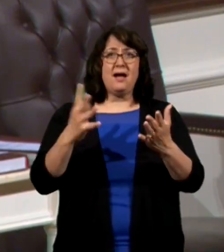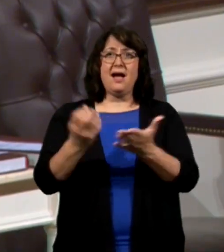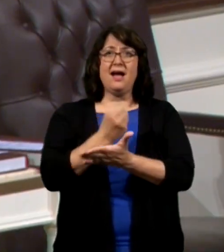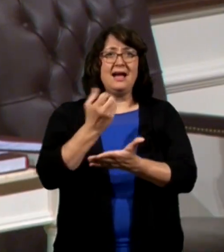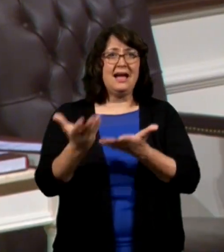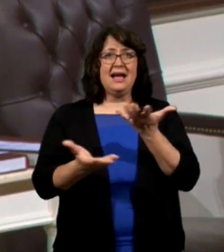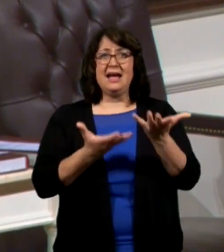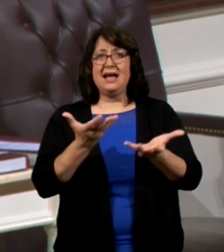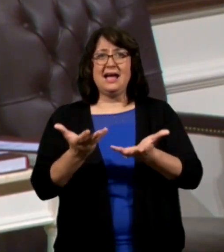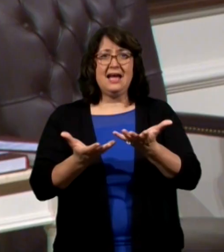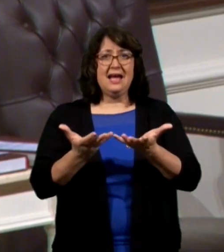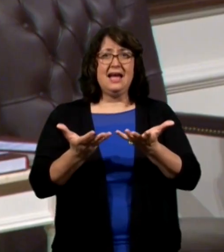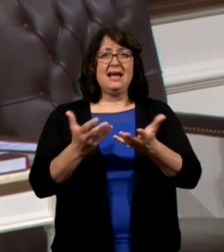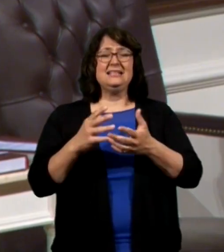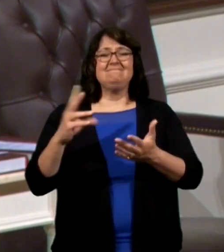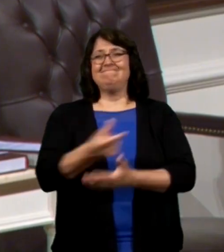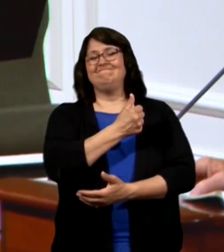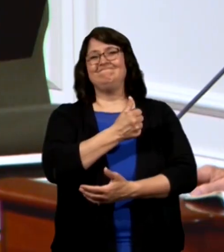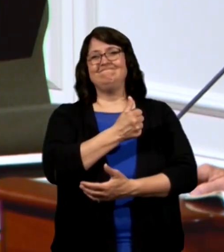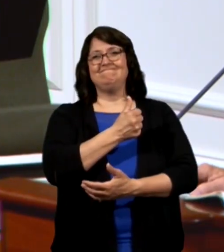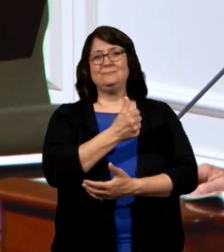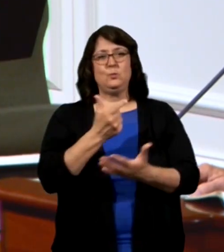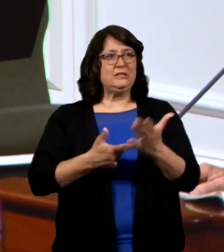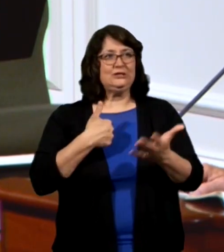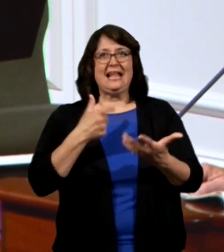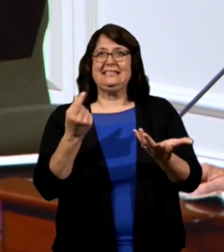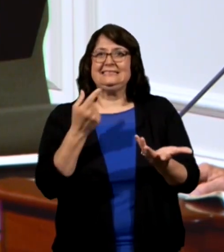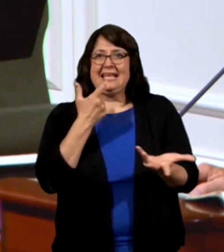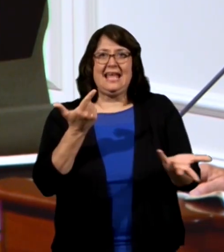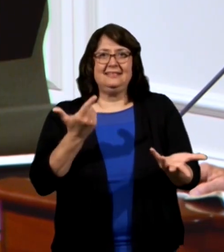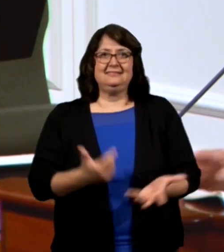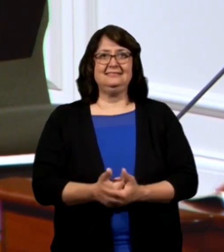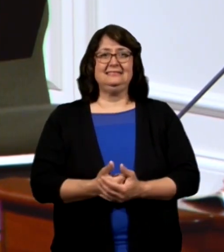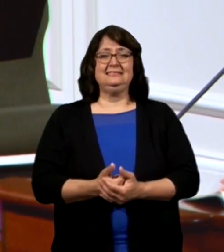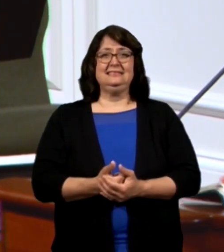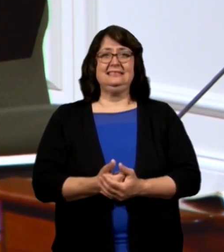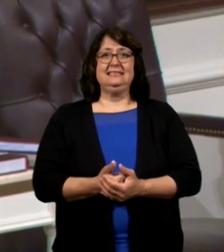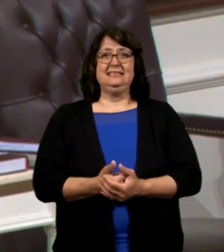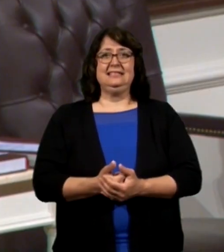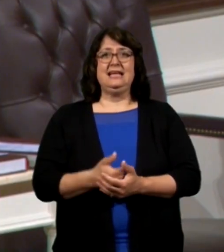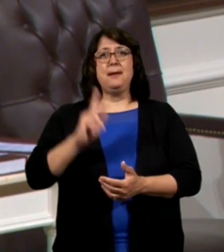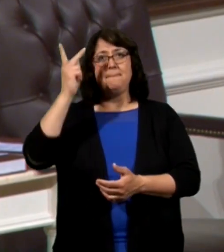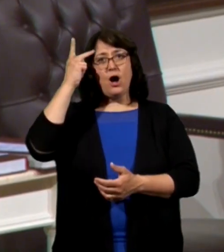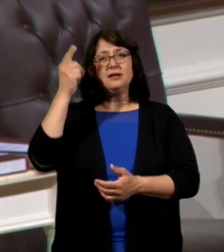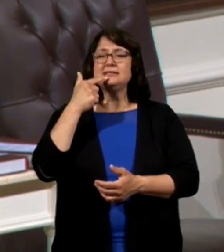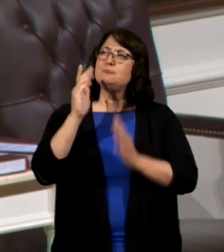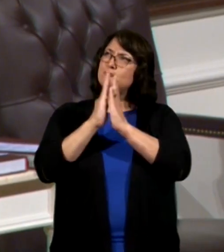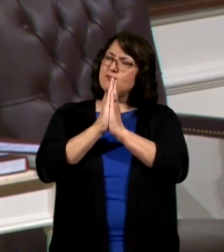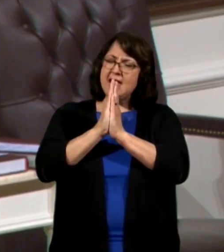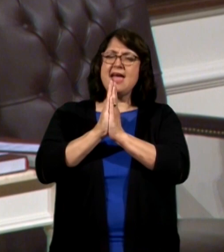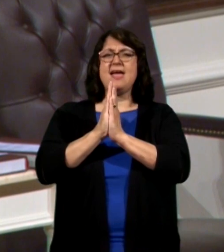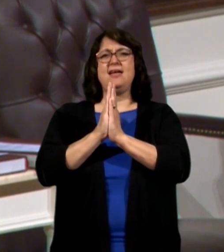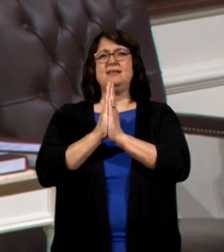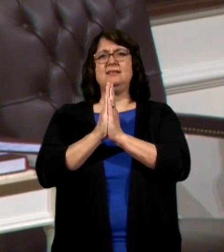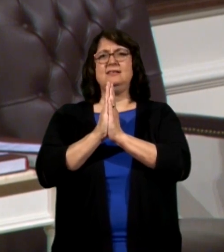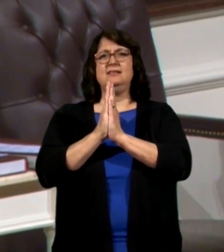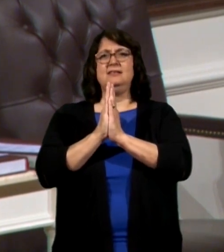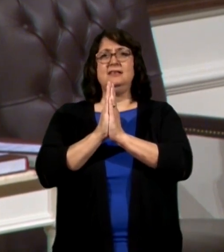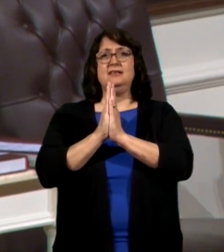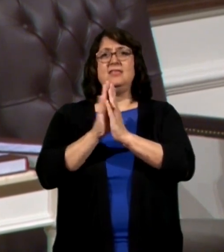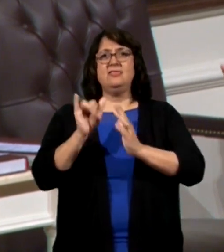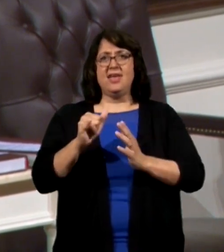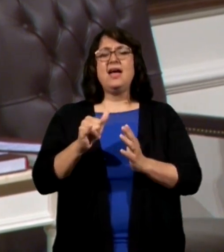door of utterance, and what should I say? And the apostle Paul says, pray that